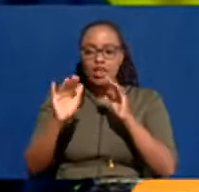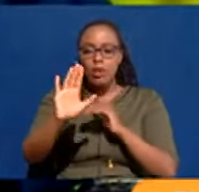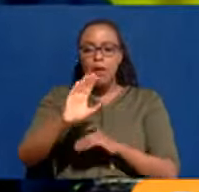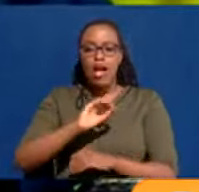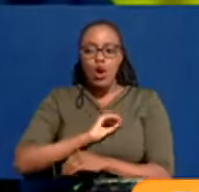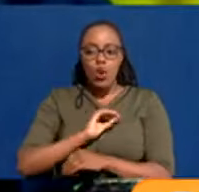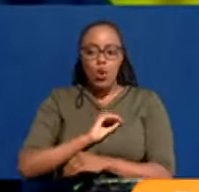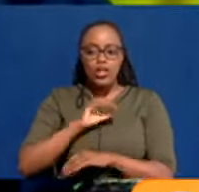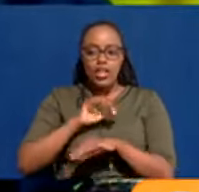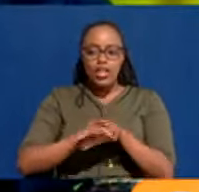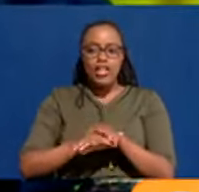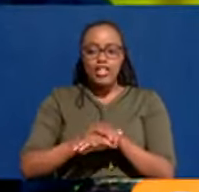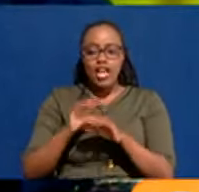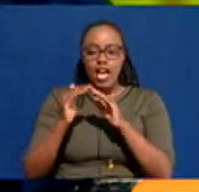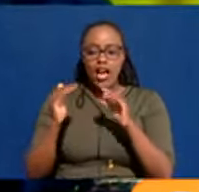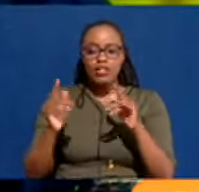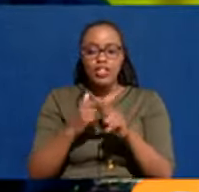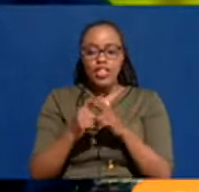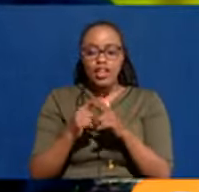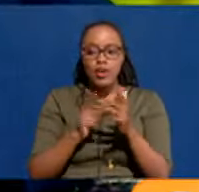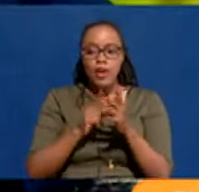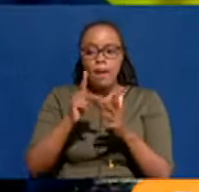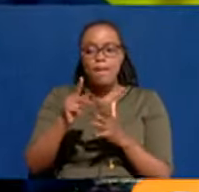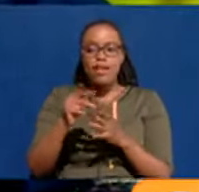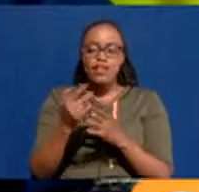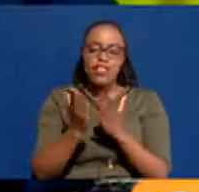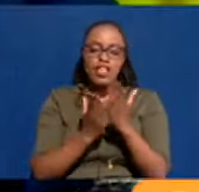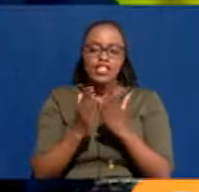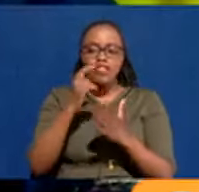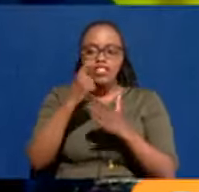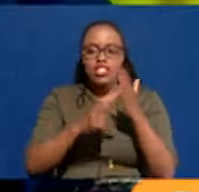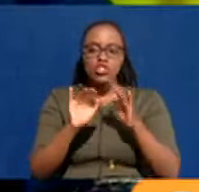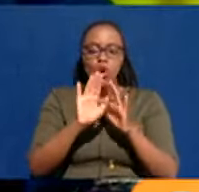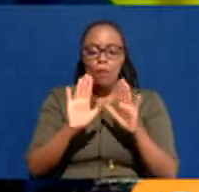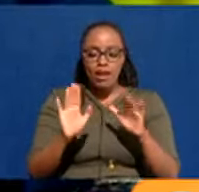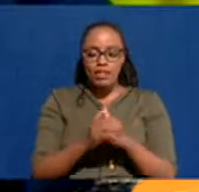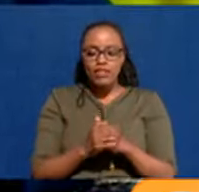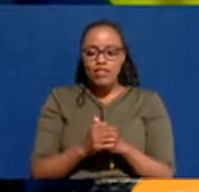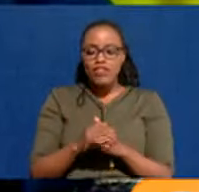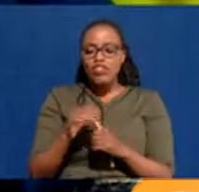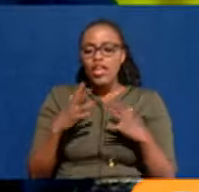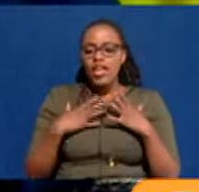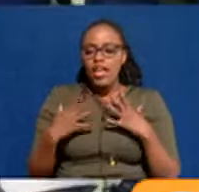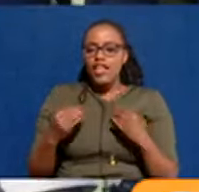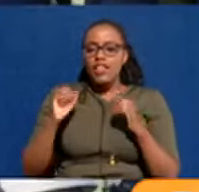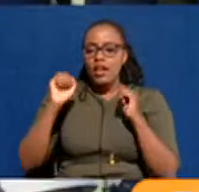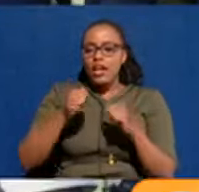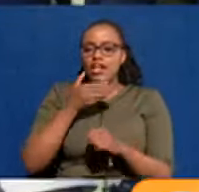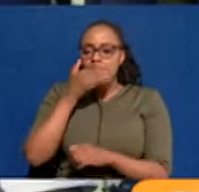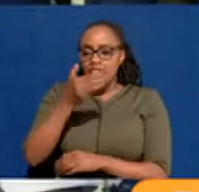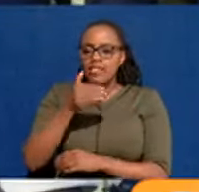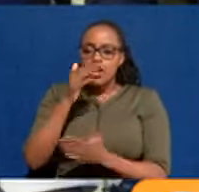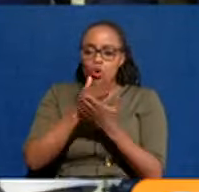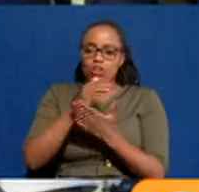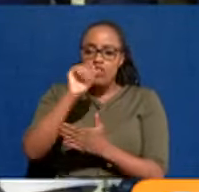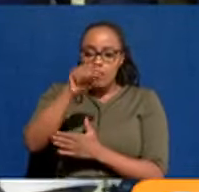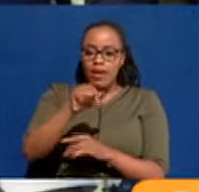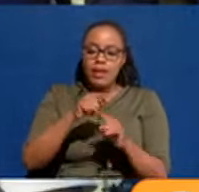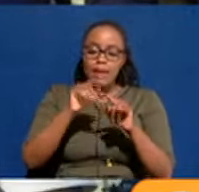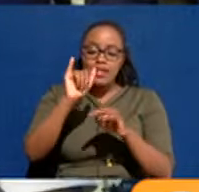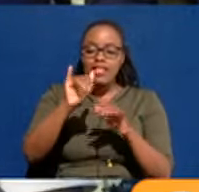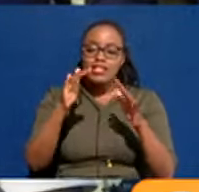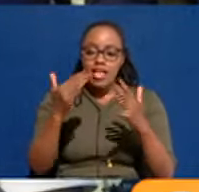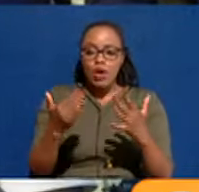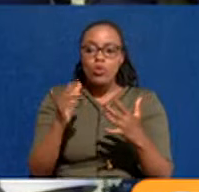yours. You will get a unit and you will pay a service charge. Maybe I'll let DG answer on health and I can affirm it. But even itakua,